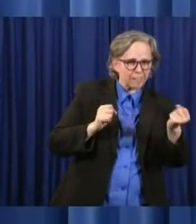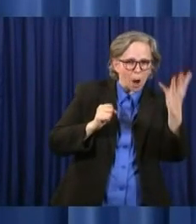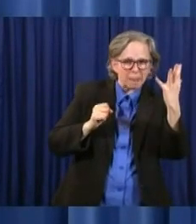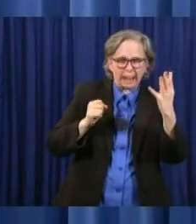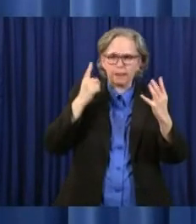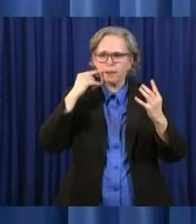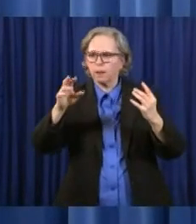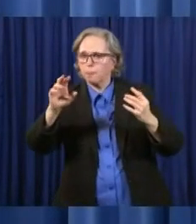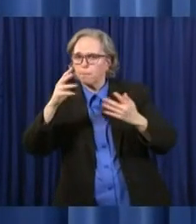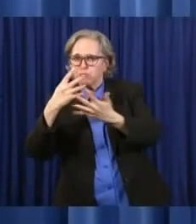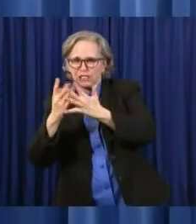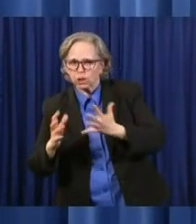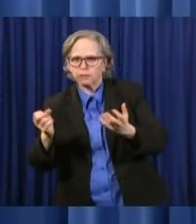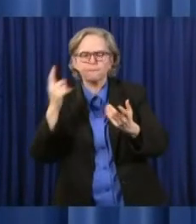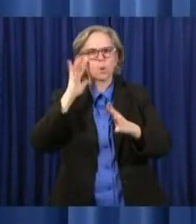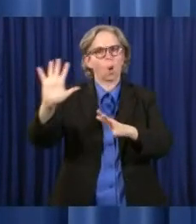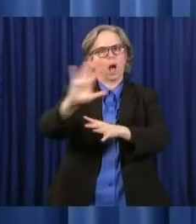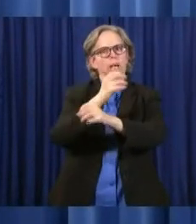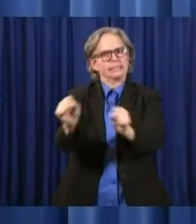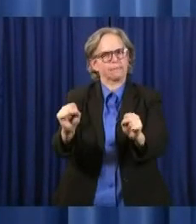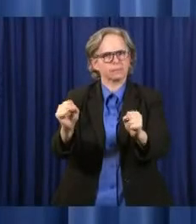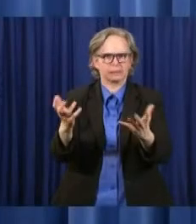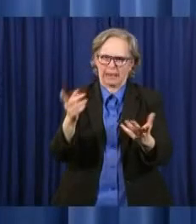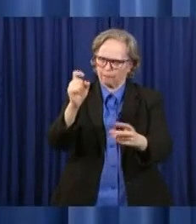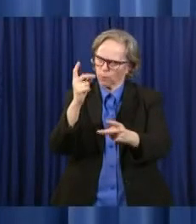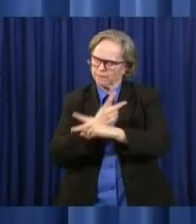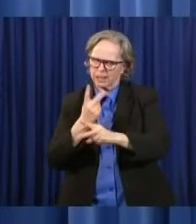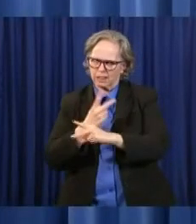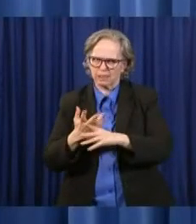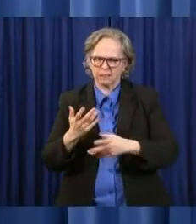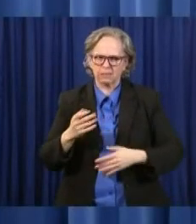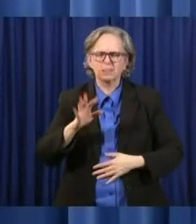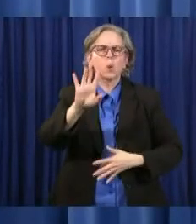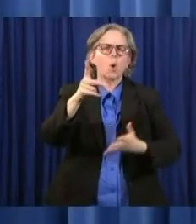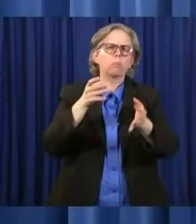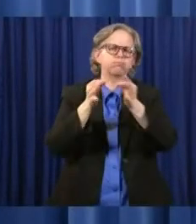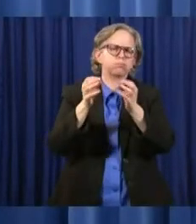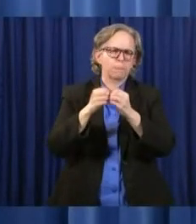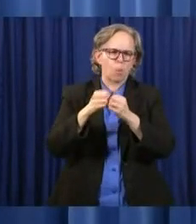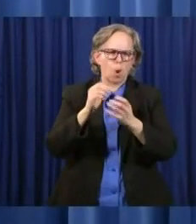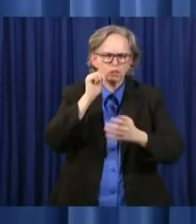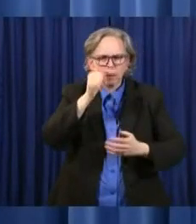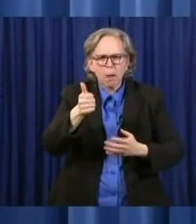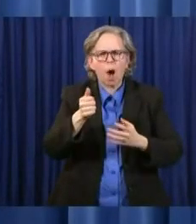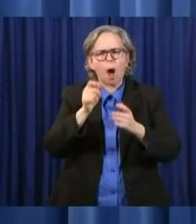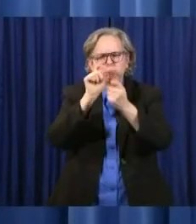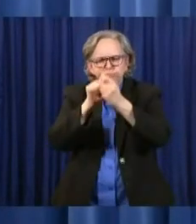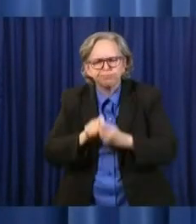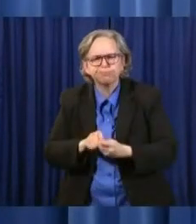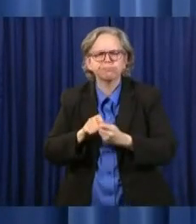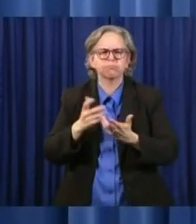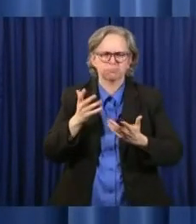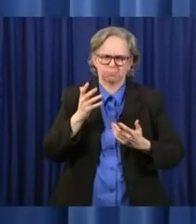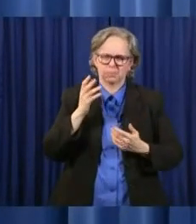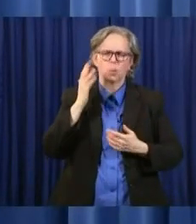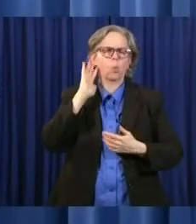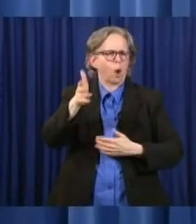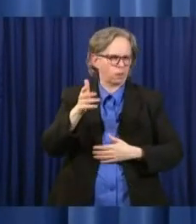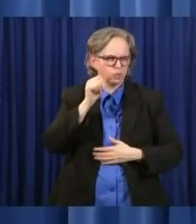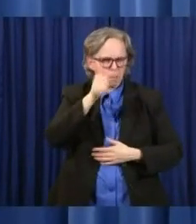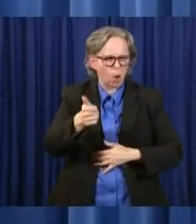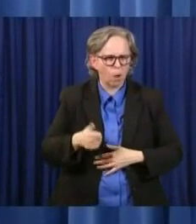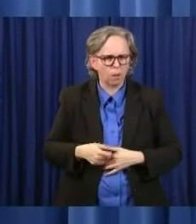Director Murnix will go into some of the details about where we think we can find the funding, where we will find the funding